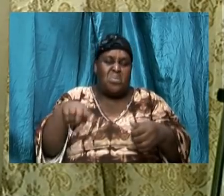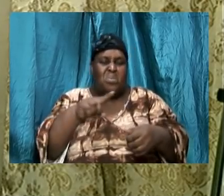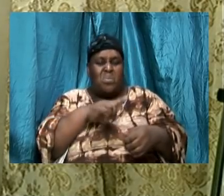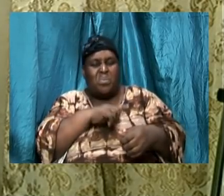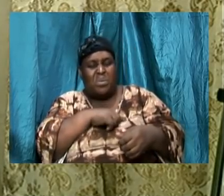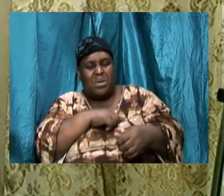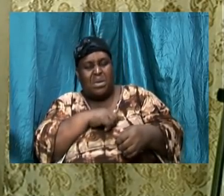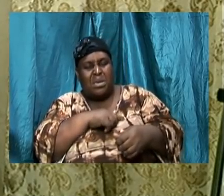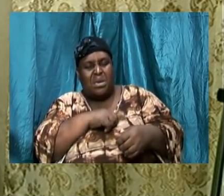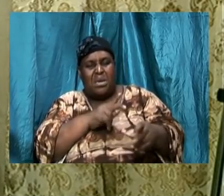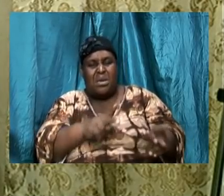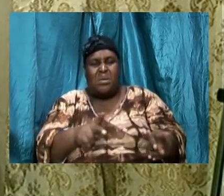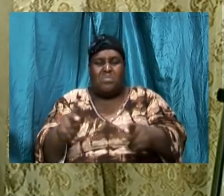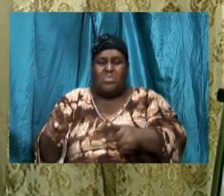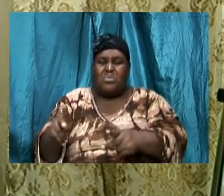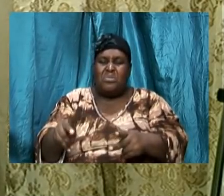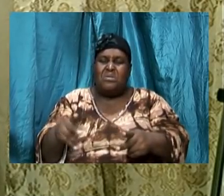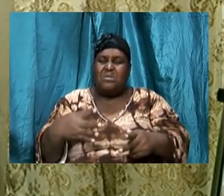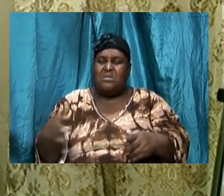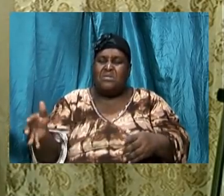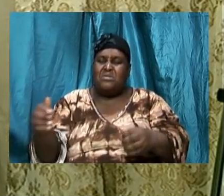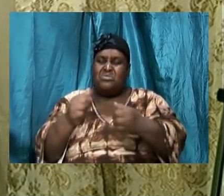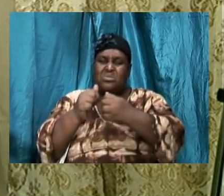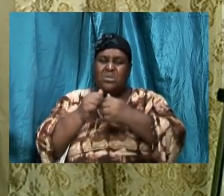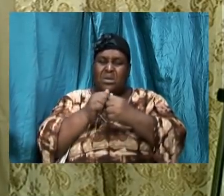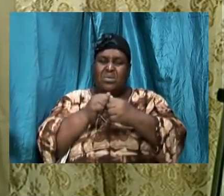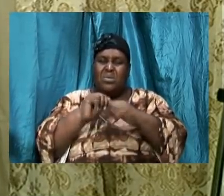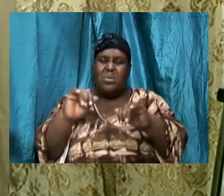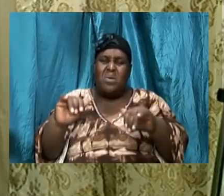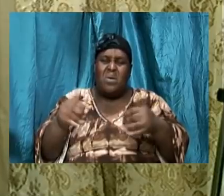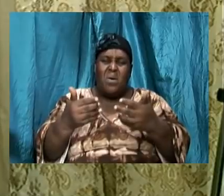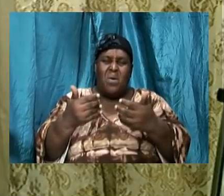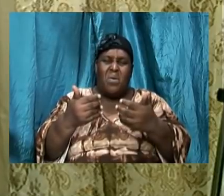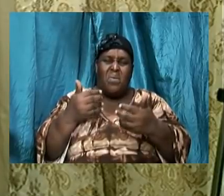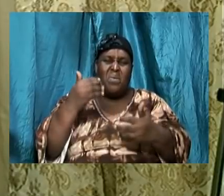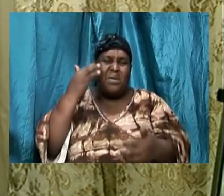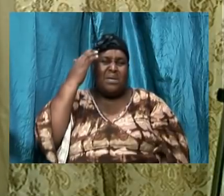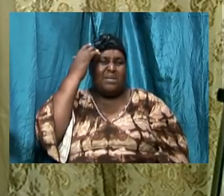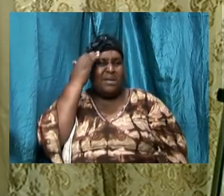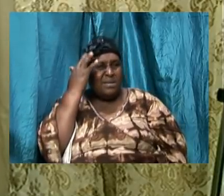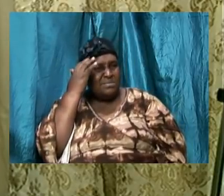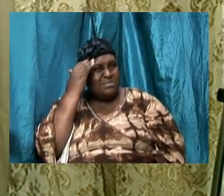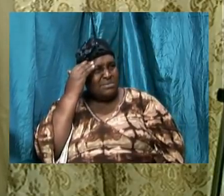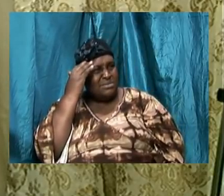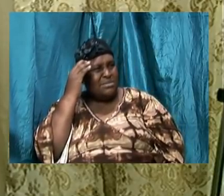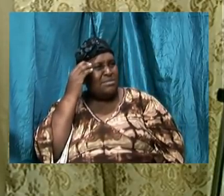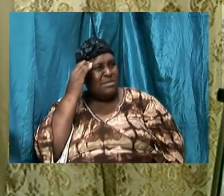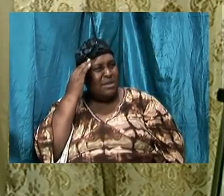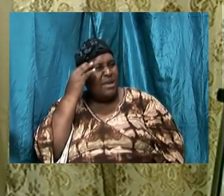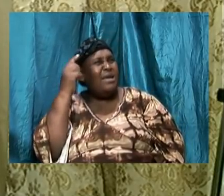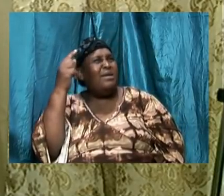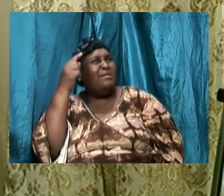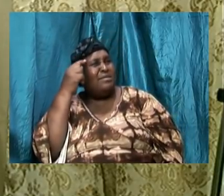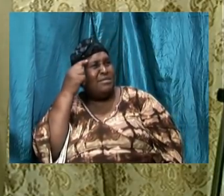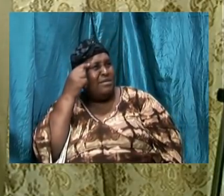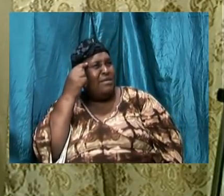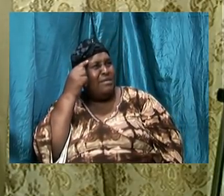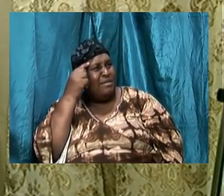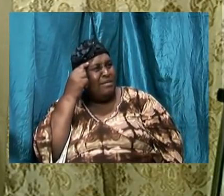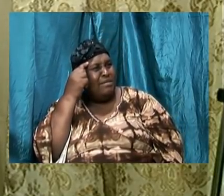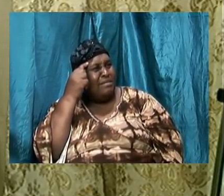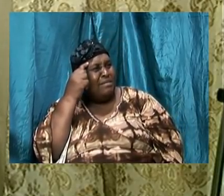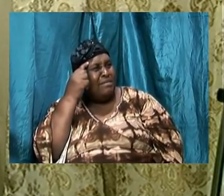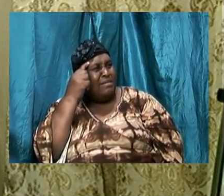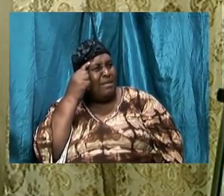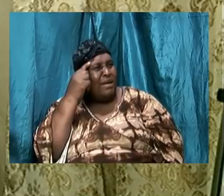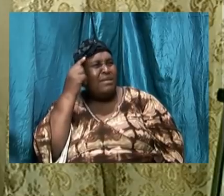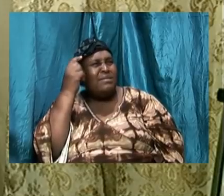things, how we work things out in our minds. The things that we hear,